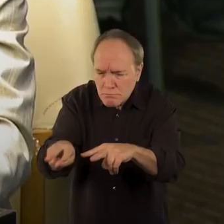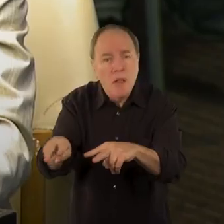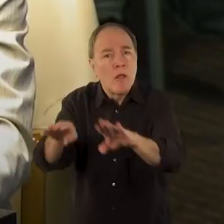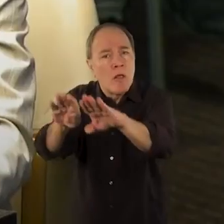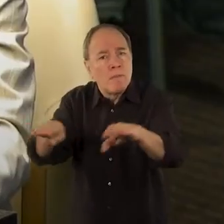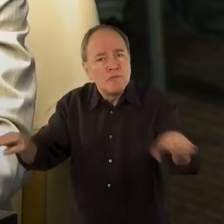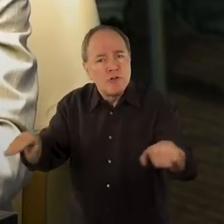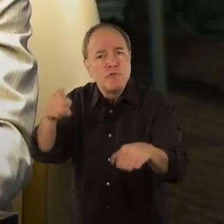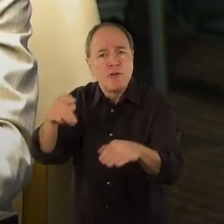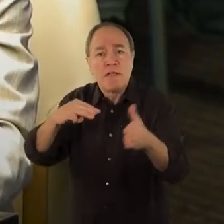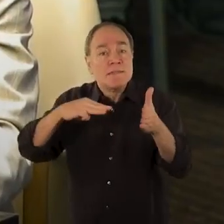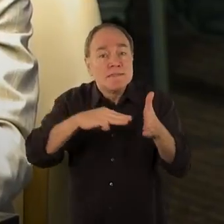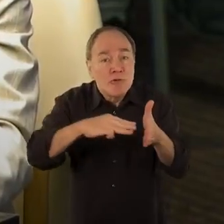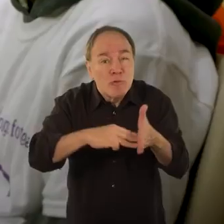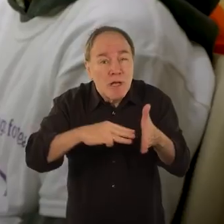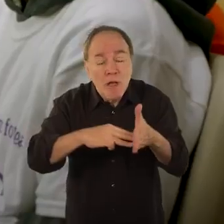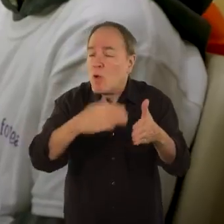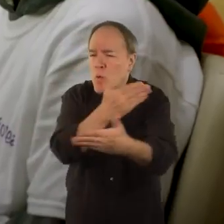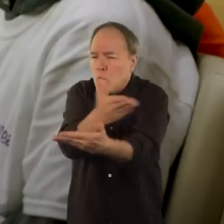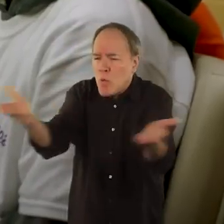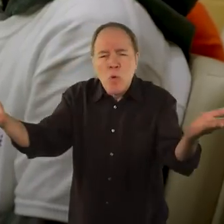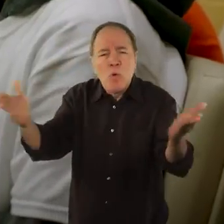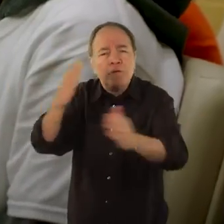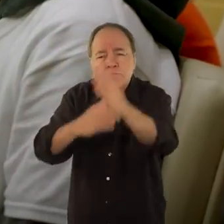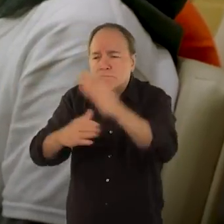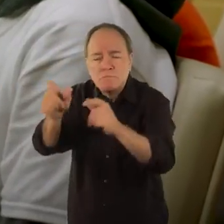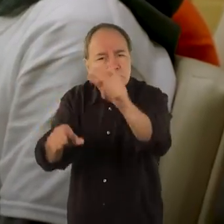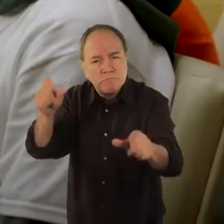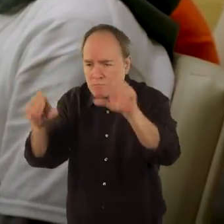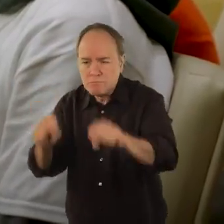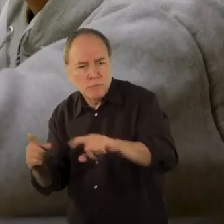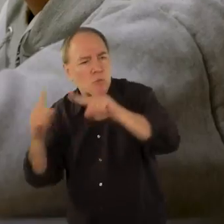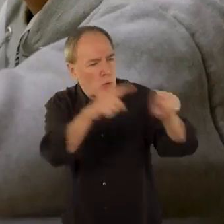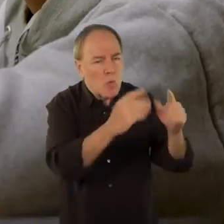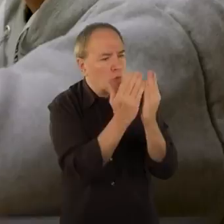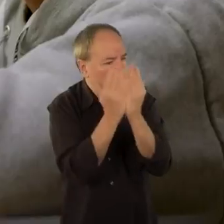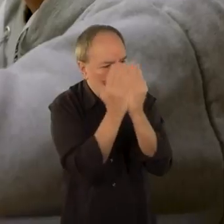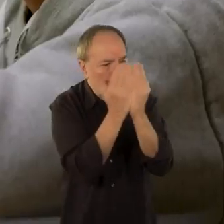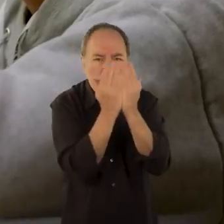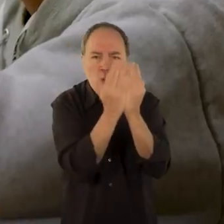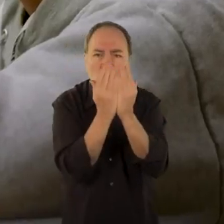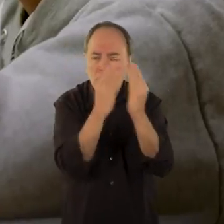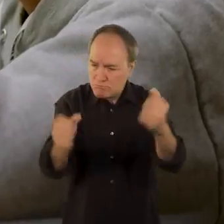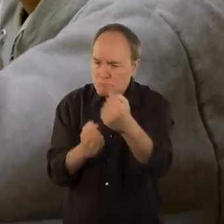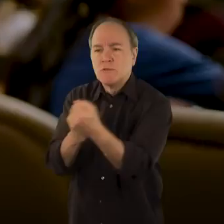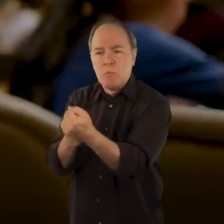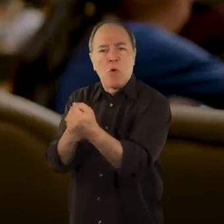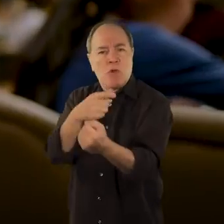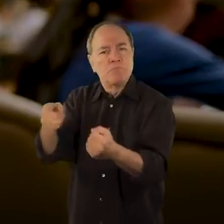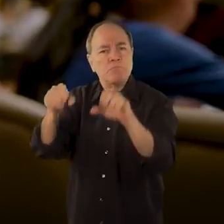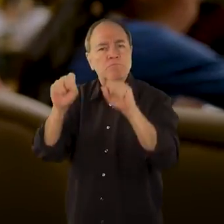and all children with disabilities can attend school and have access to whatever we need to